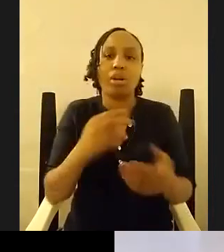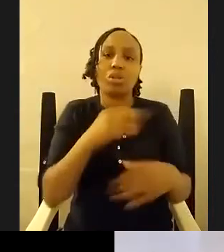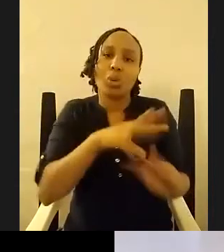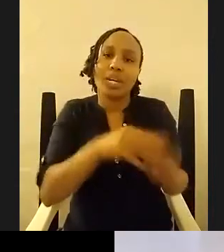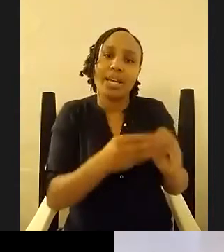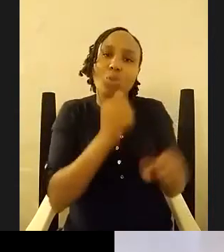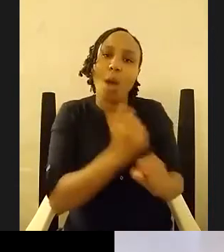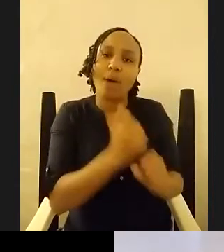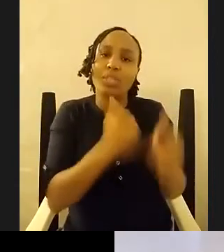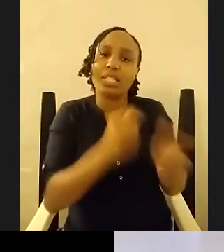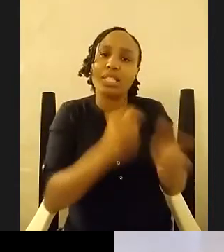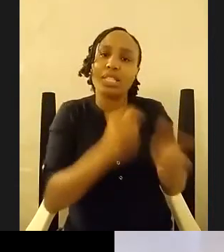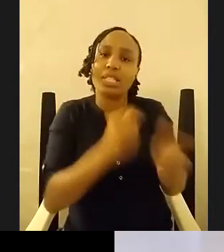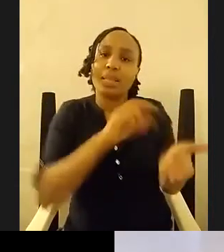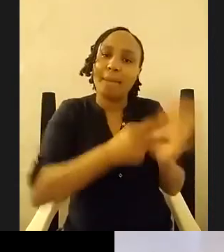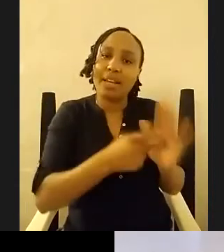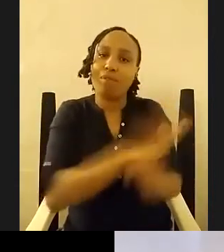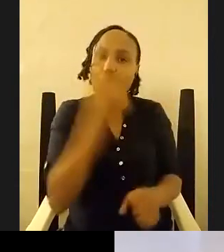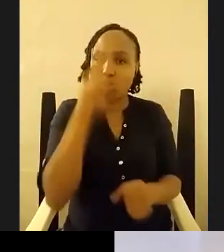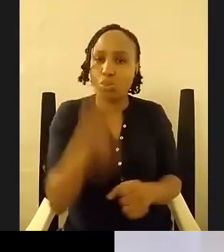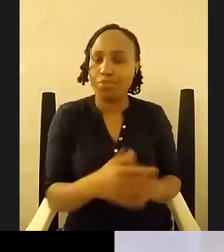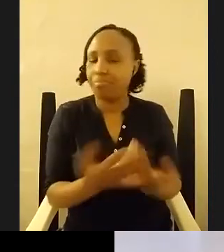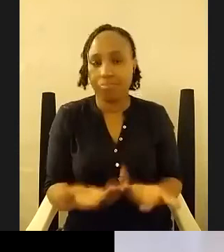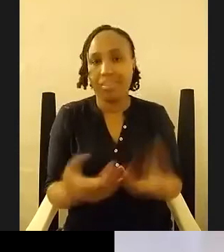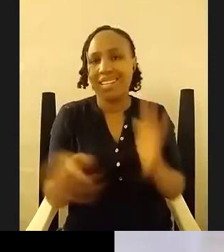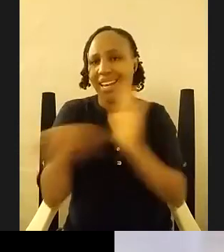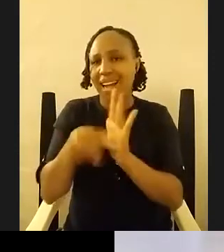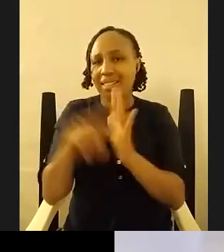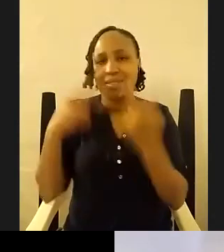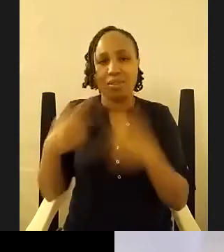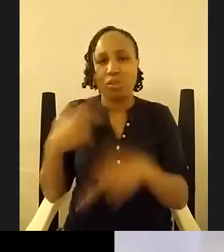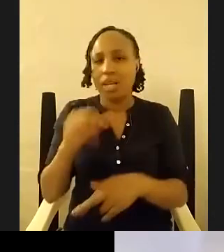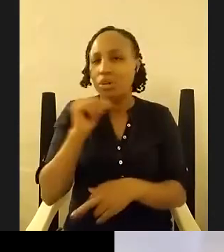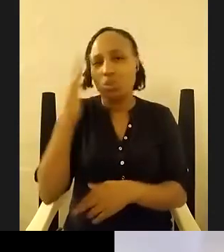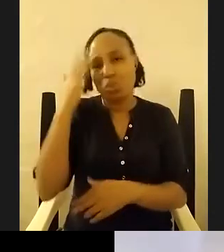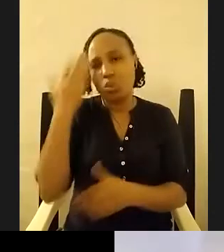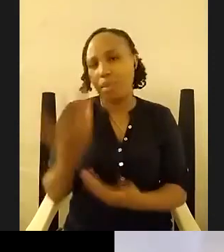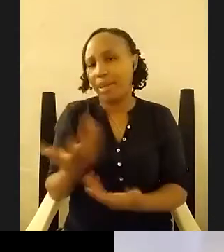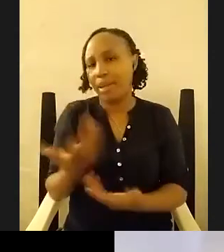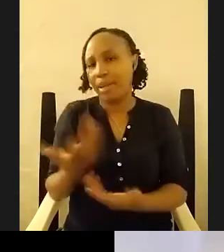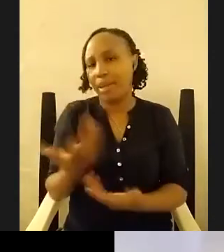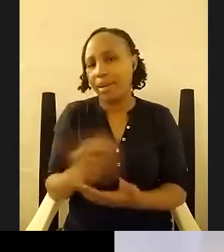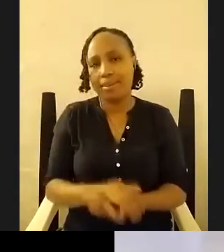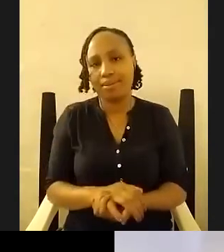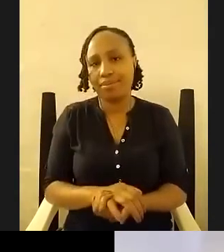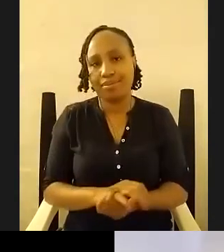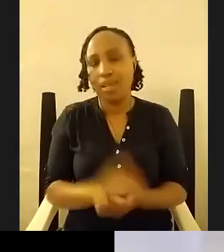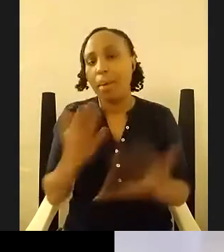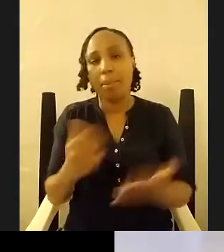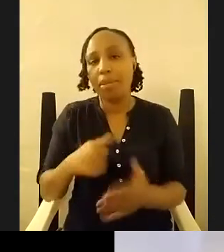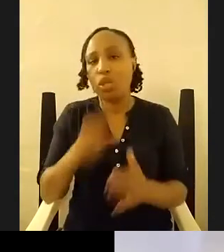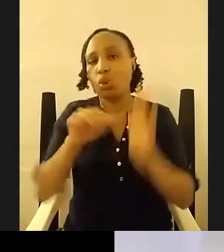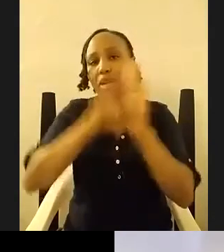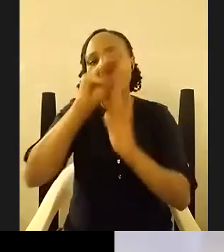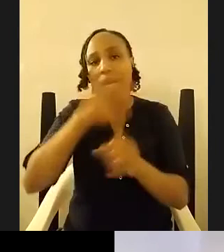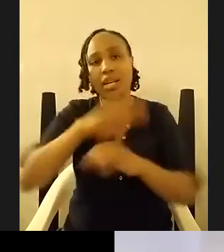ah i don't know man i don't don't know i'm maybe i'm not mature enough to be speaking on this topic but